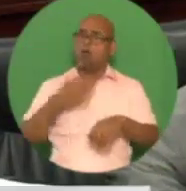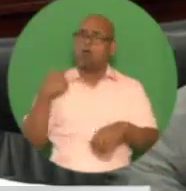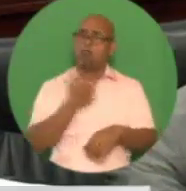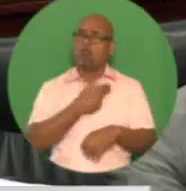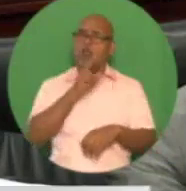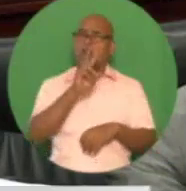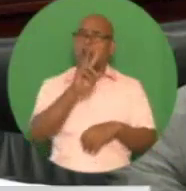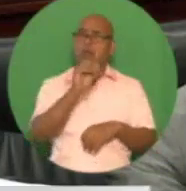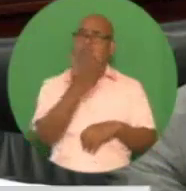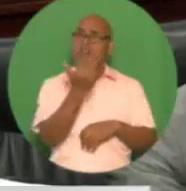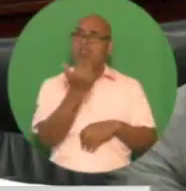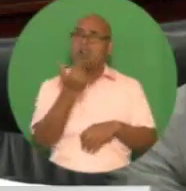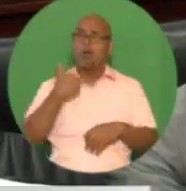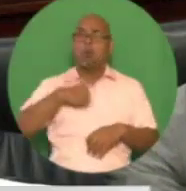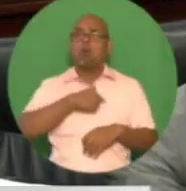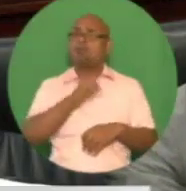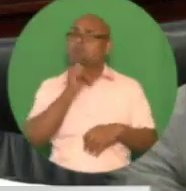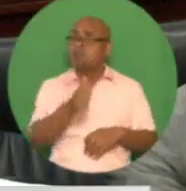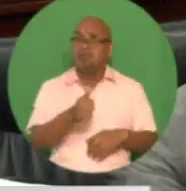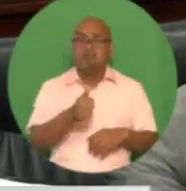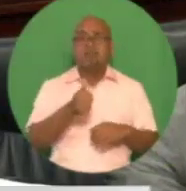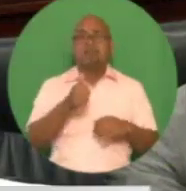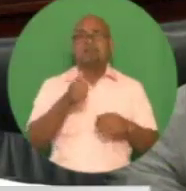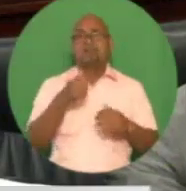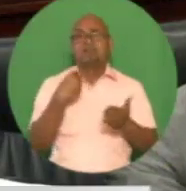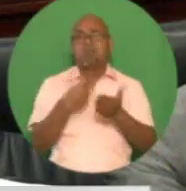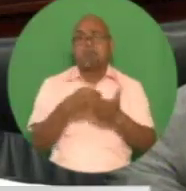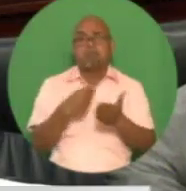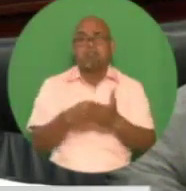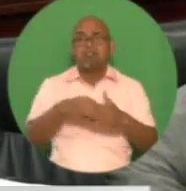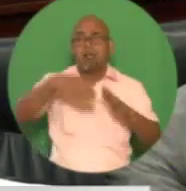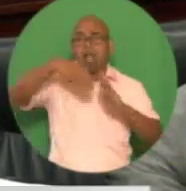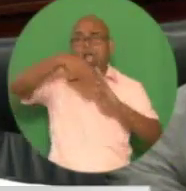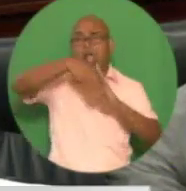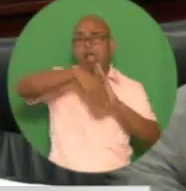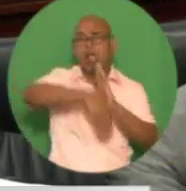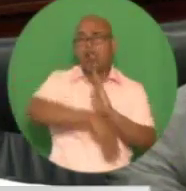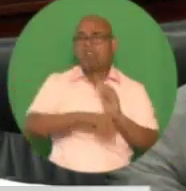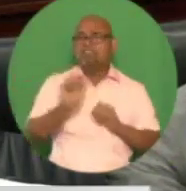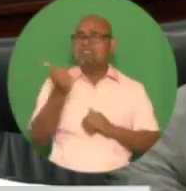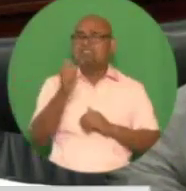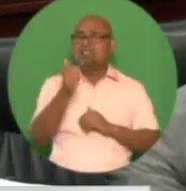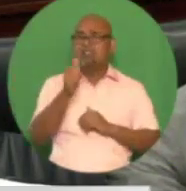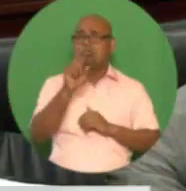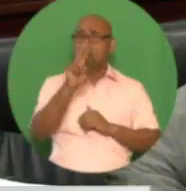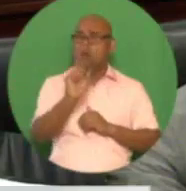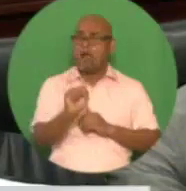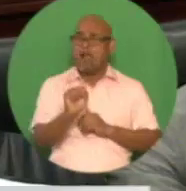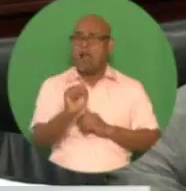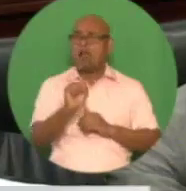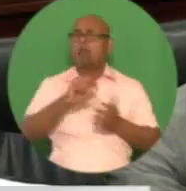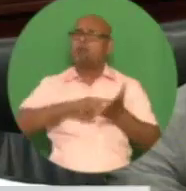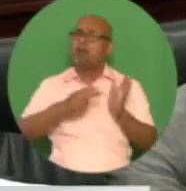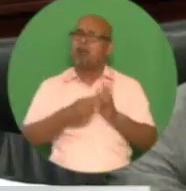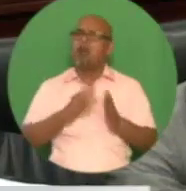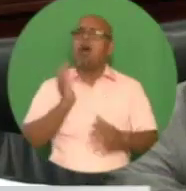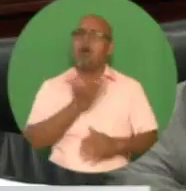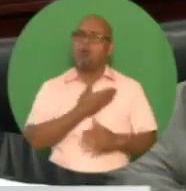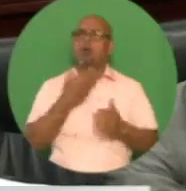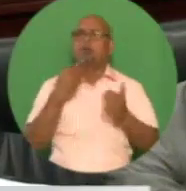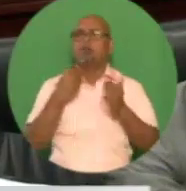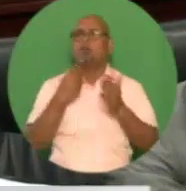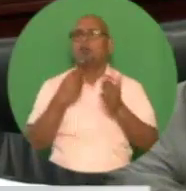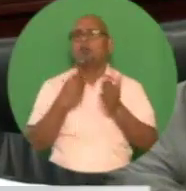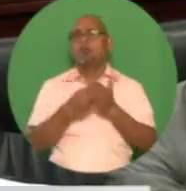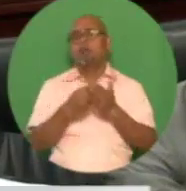did not immediately devalue the dollar to TT dollars 10 to U.S. dollars 1, our foreign reserves would have evaporated within